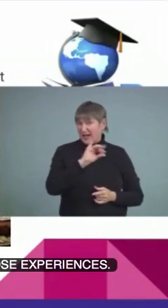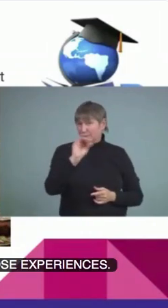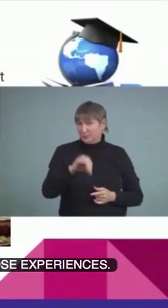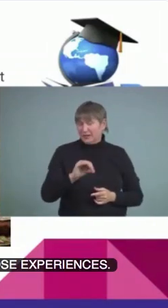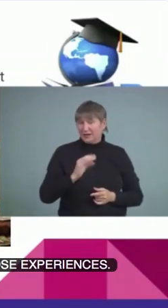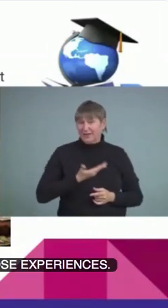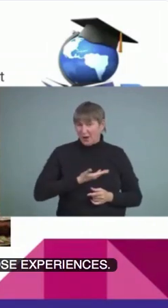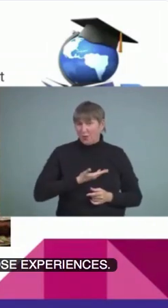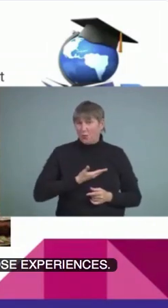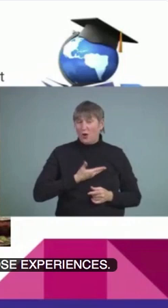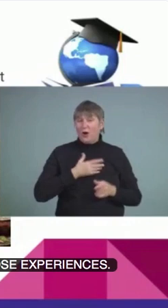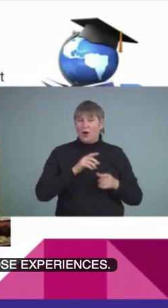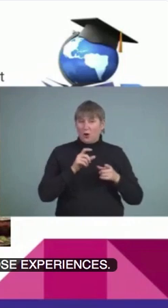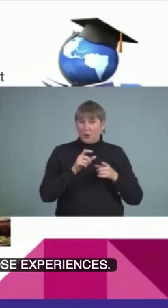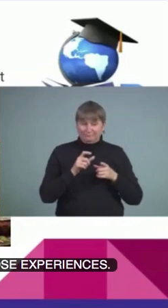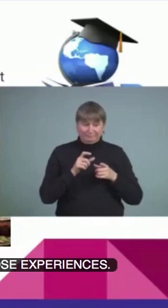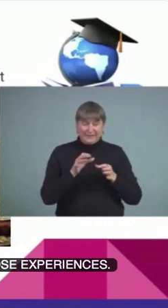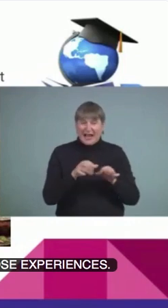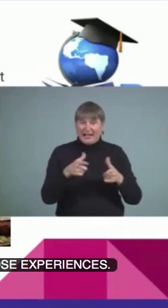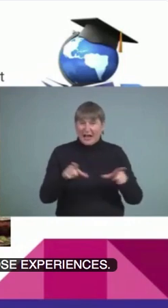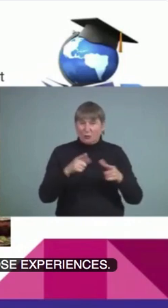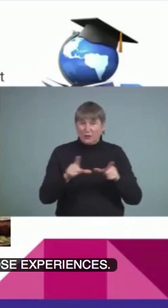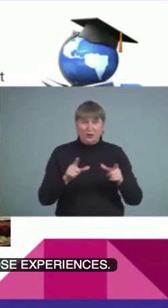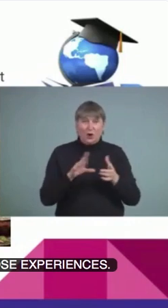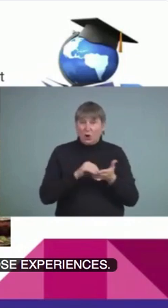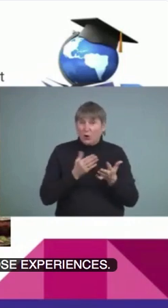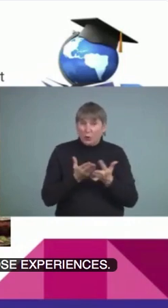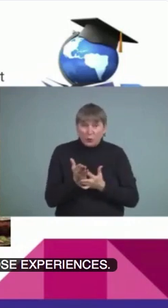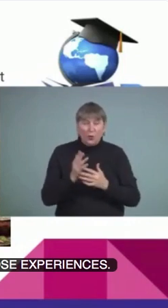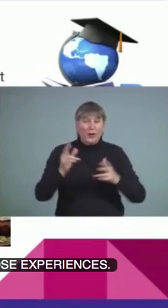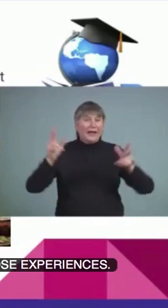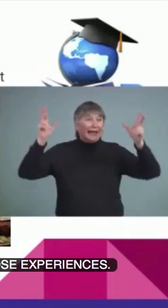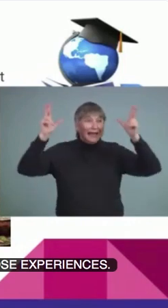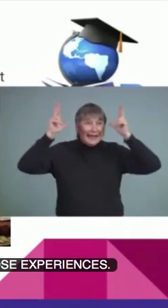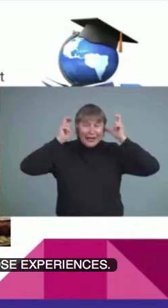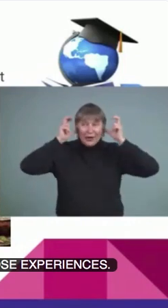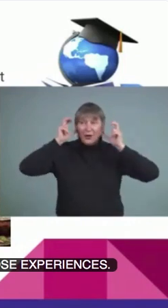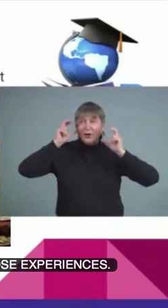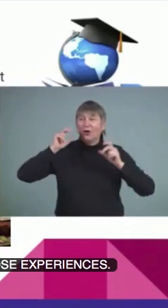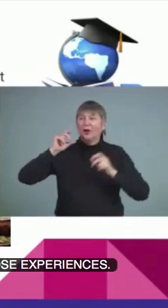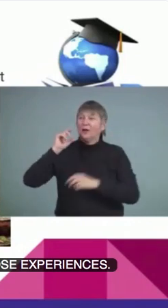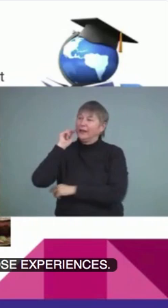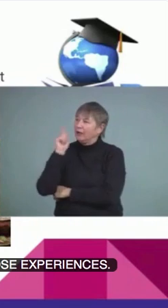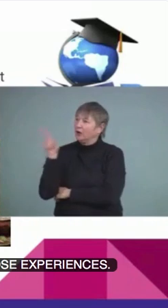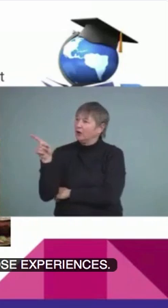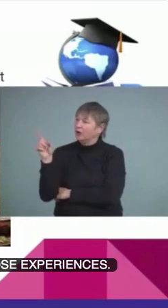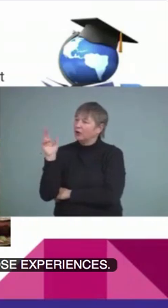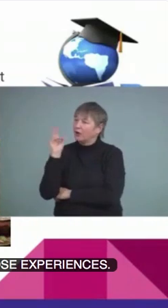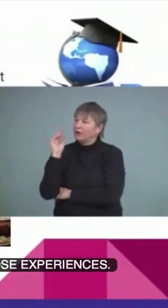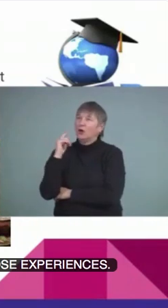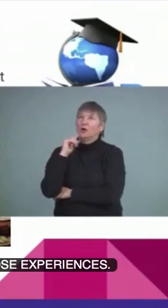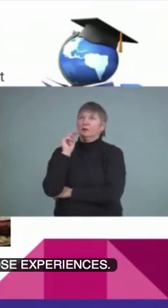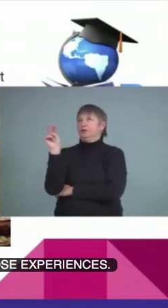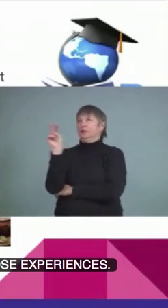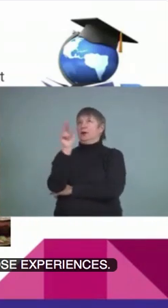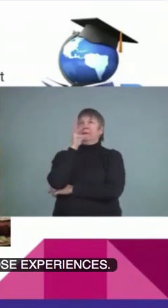learned by overhearing. So, we overhear conversations. We overhear, you know, dad telling us to